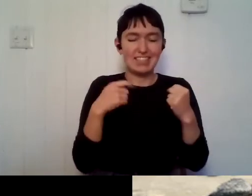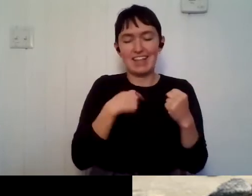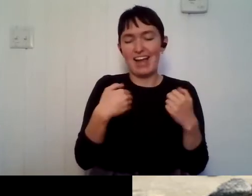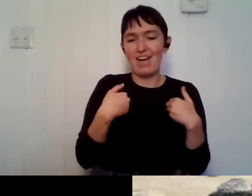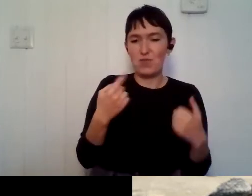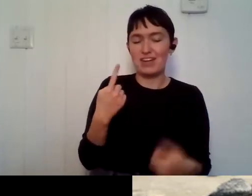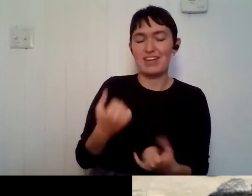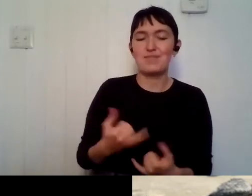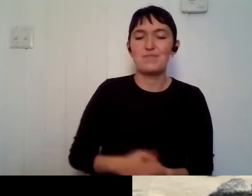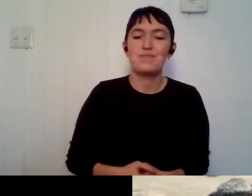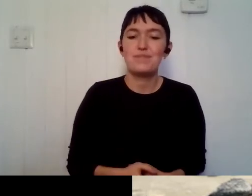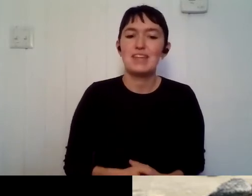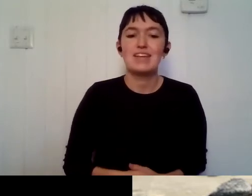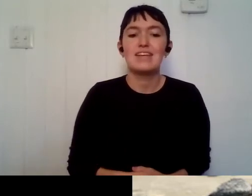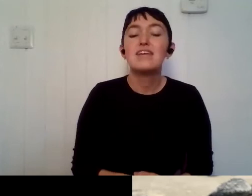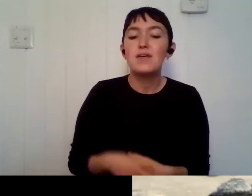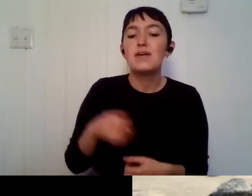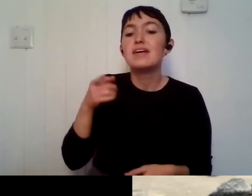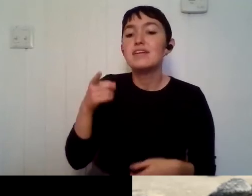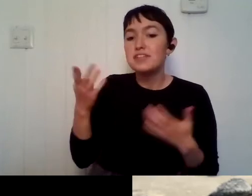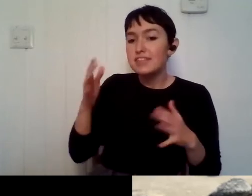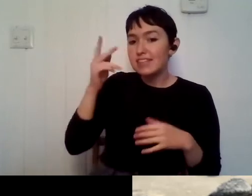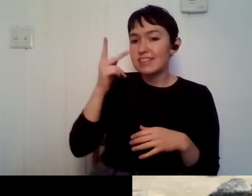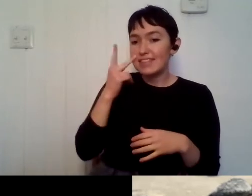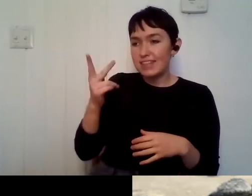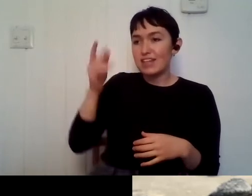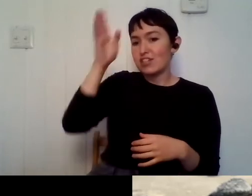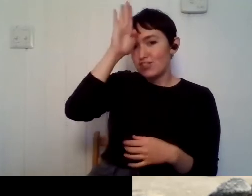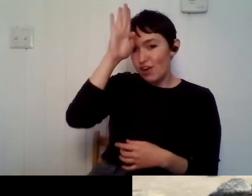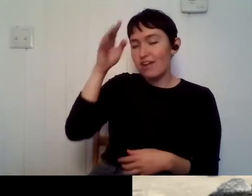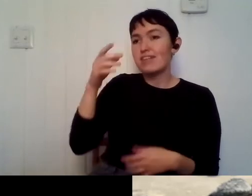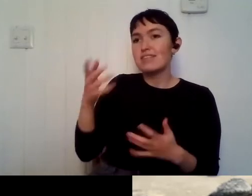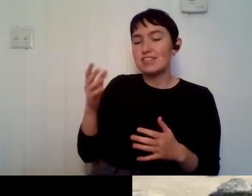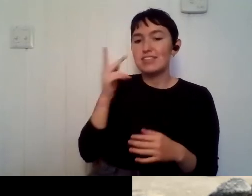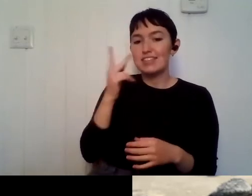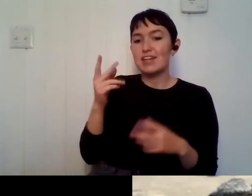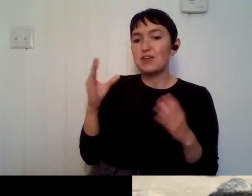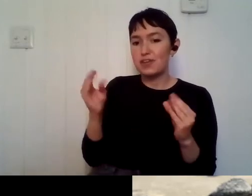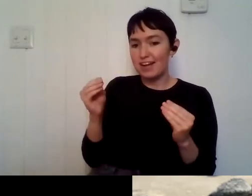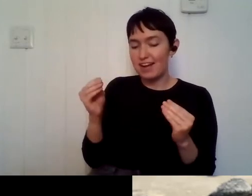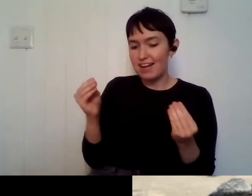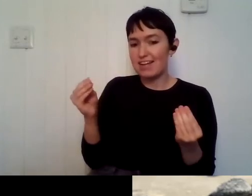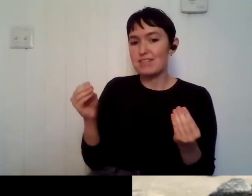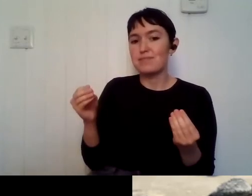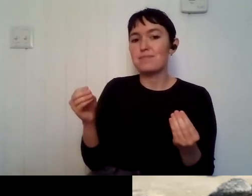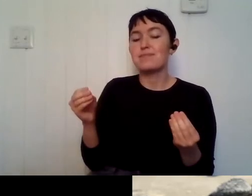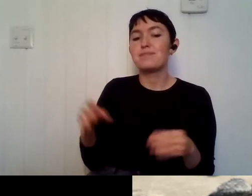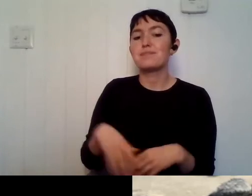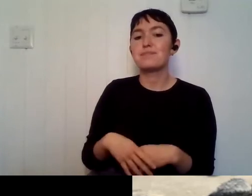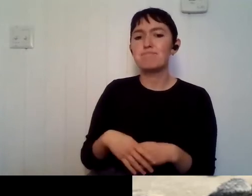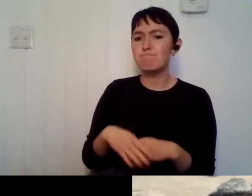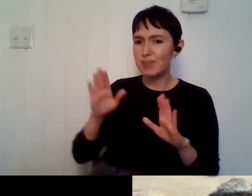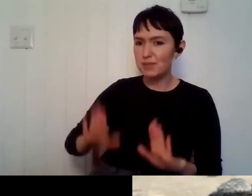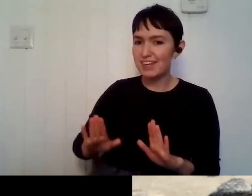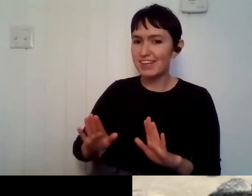So we've seen a shark, we've seen a horseshoe crab we're doing, we've worked with, uh, animals doing pretty good. Okay.